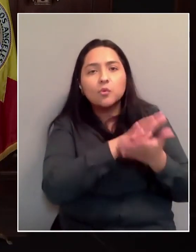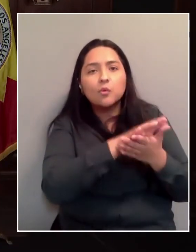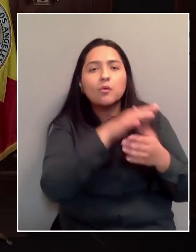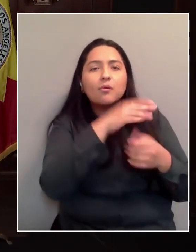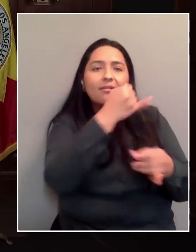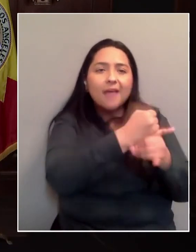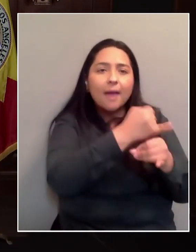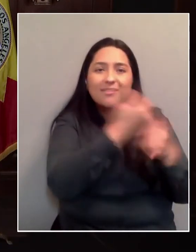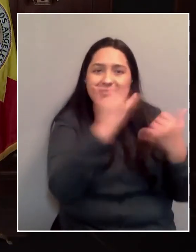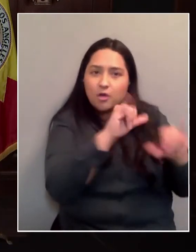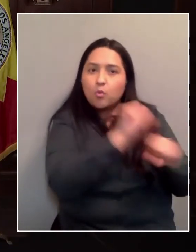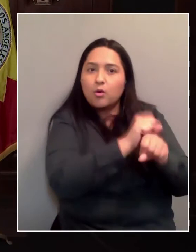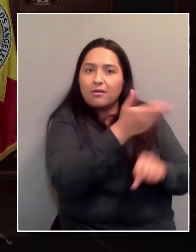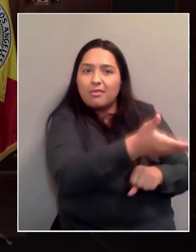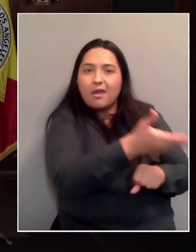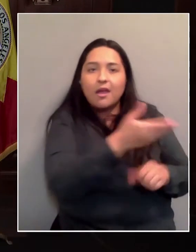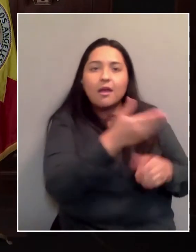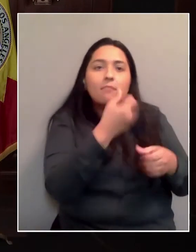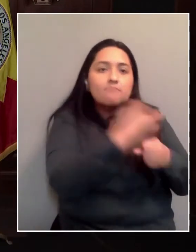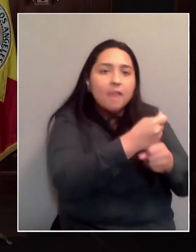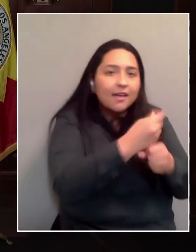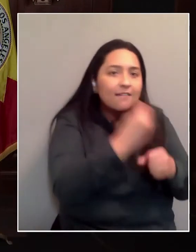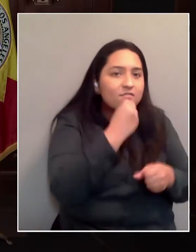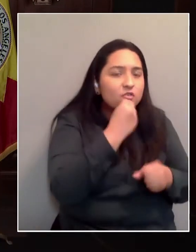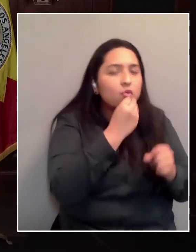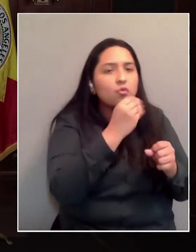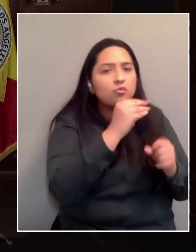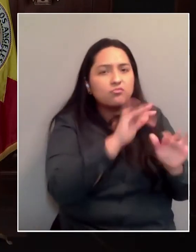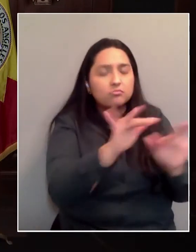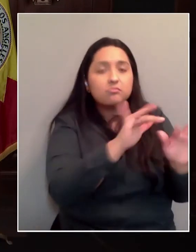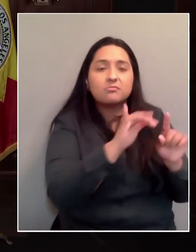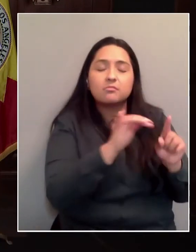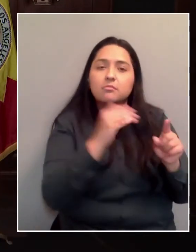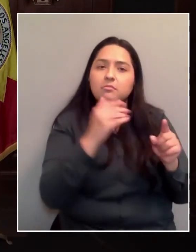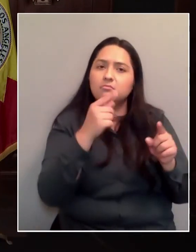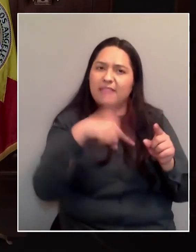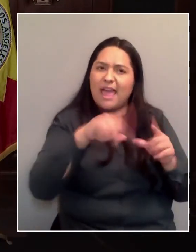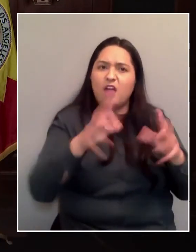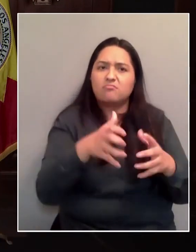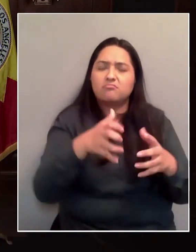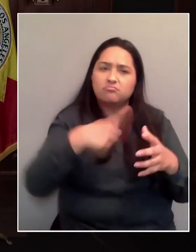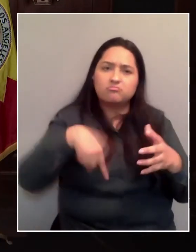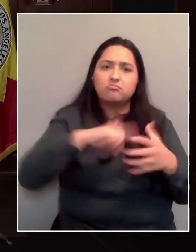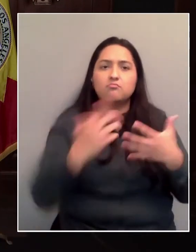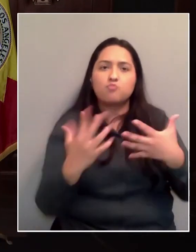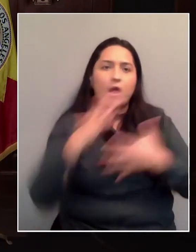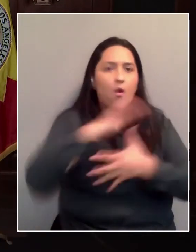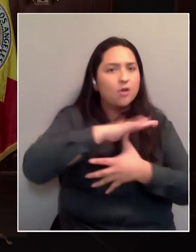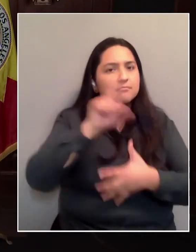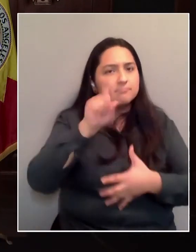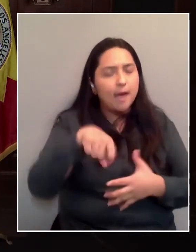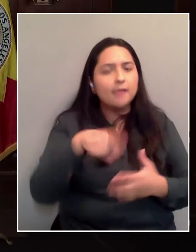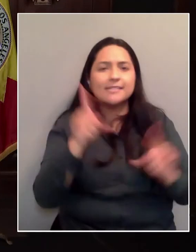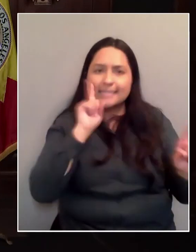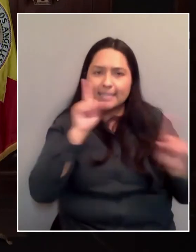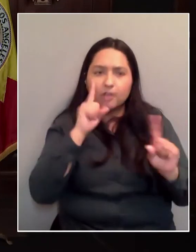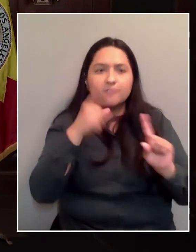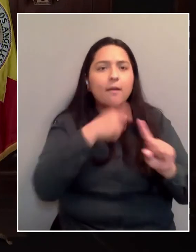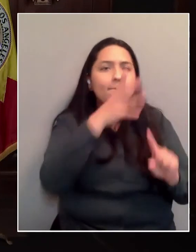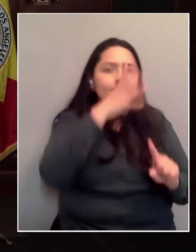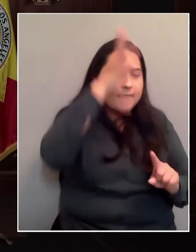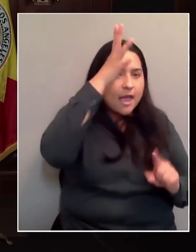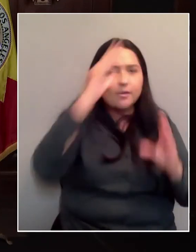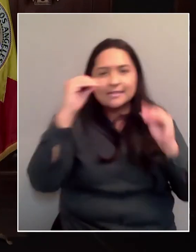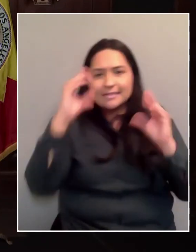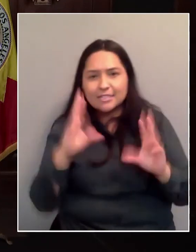a priority. Because I hear that from the district. I hear that from the unions. I hear that from parents. And at least for our elementary school students that could